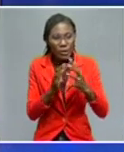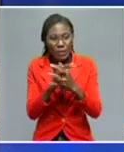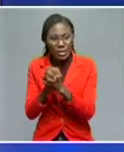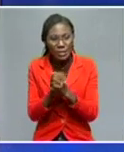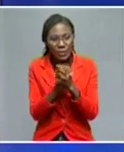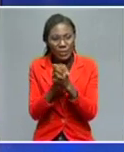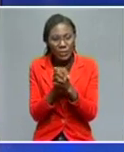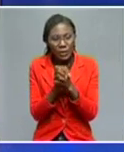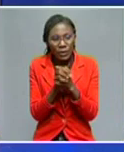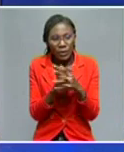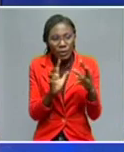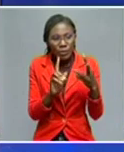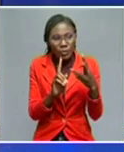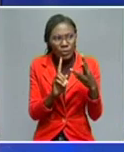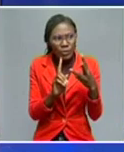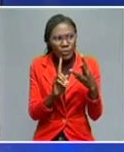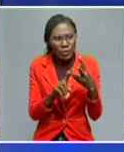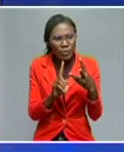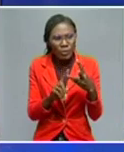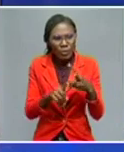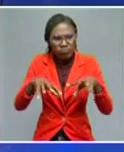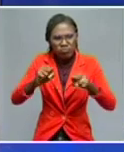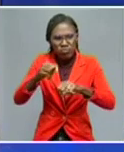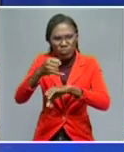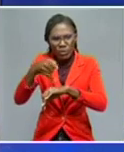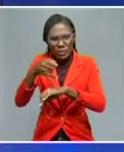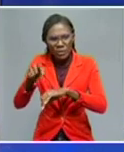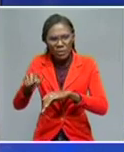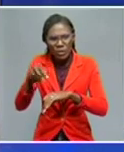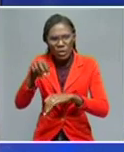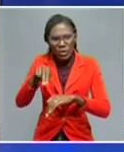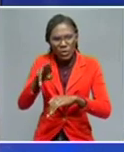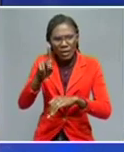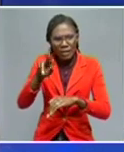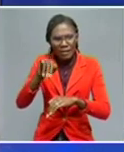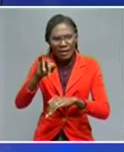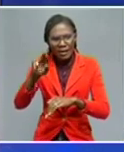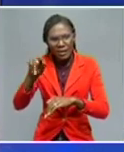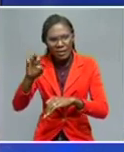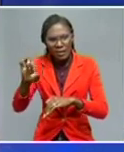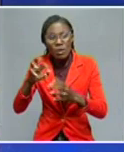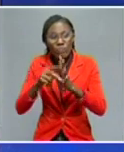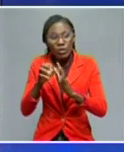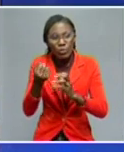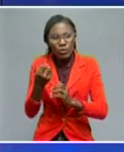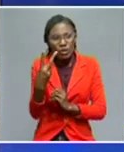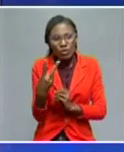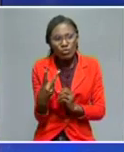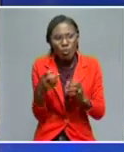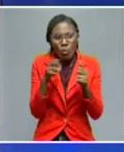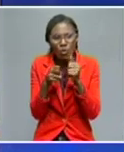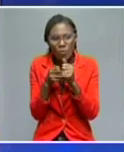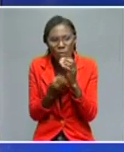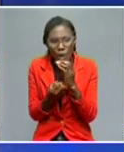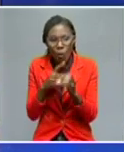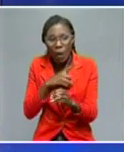unity and territorial integrity of Ukraine on the one hand. It's two-dimensional. That's one dimension.